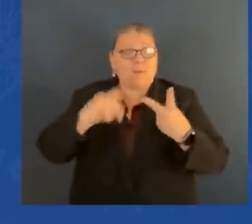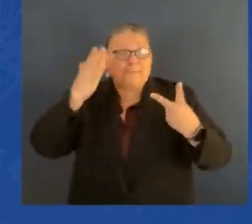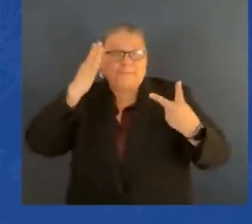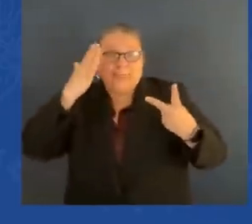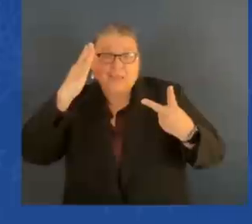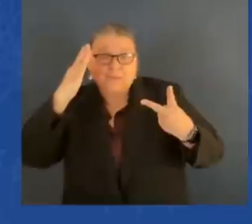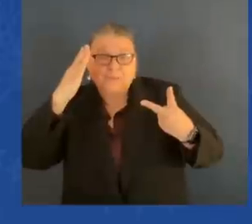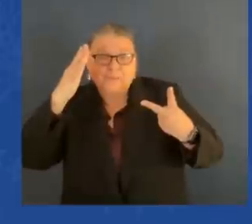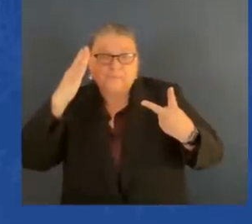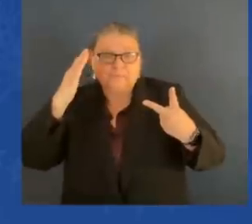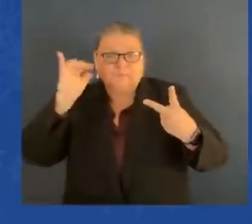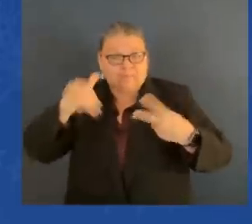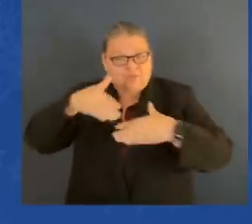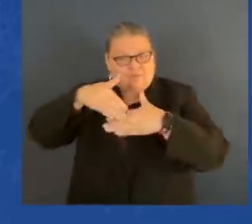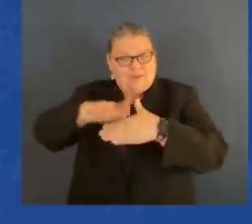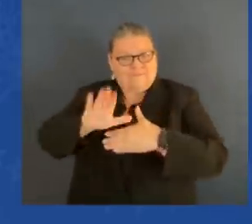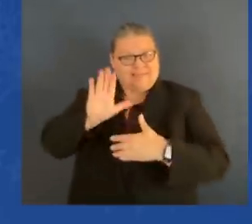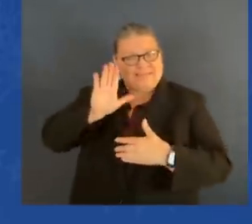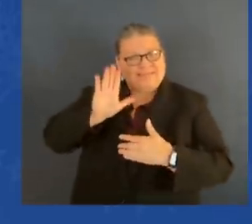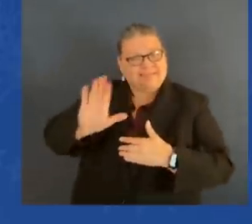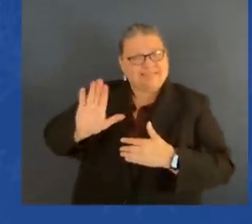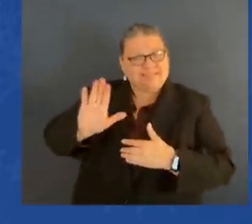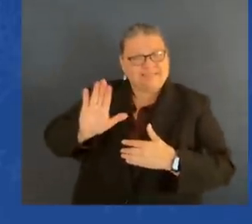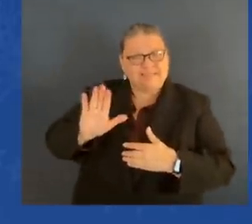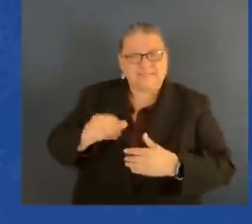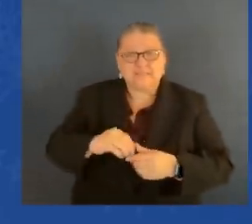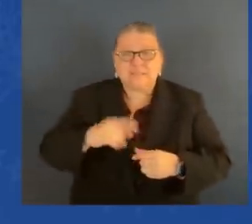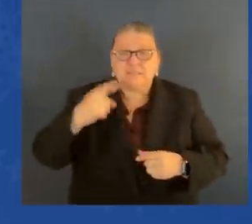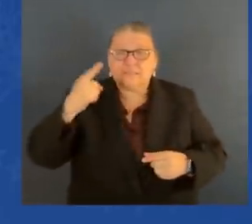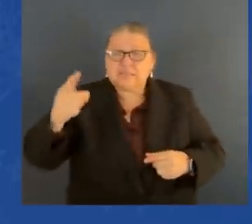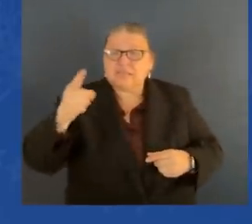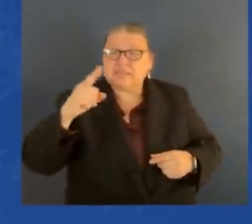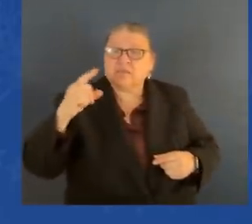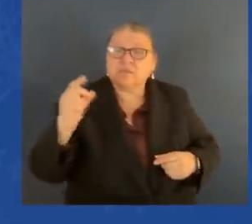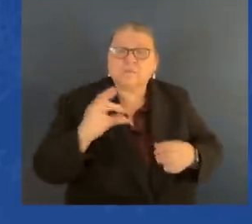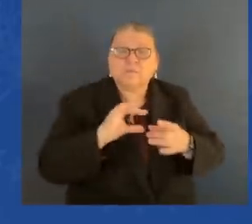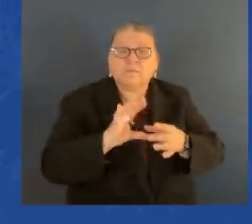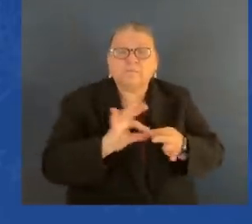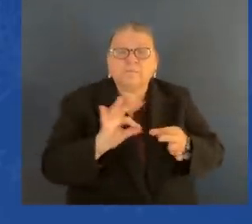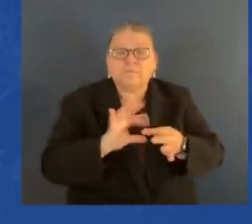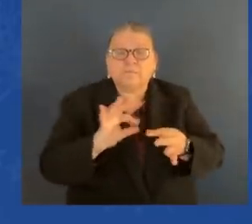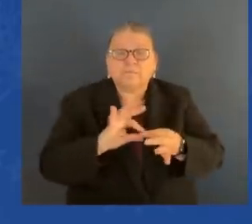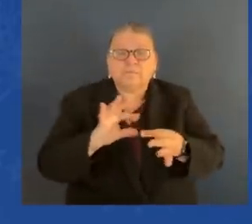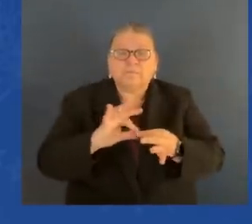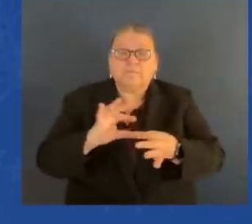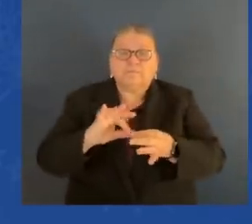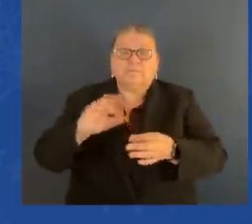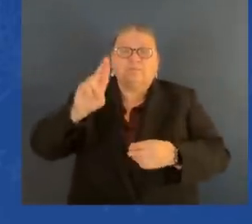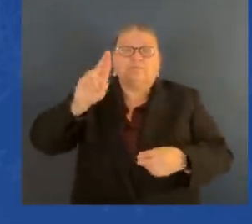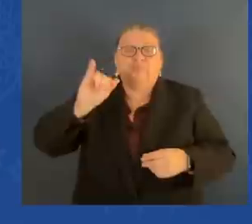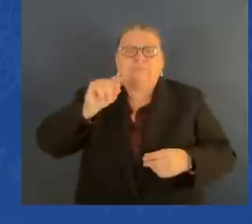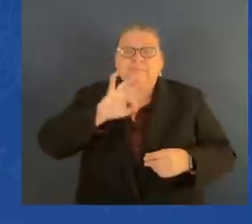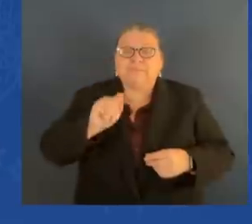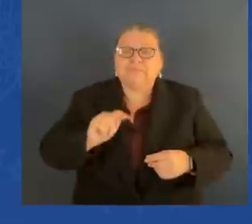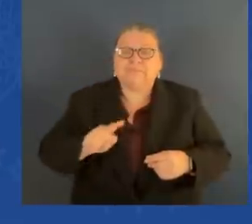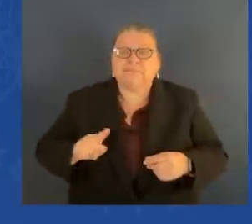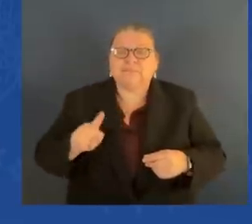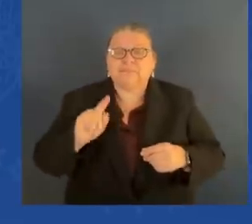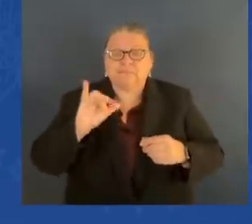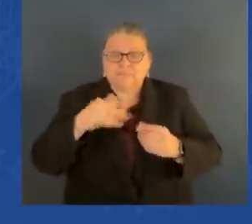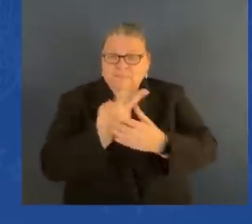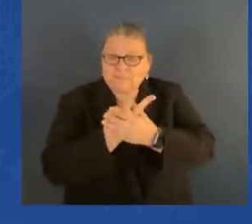Fritz was both the candle and the mirror, in my view. Candle spreading light and the mirror reflecting it.